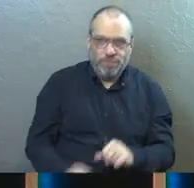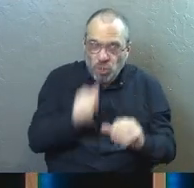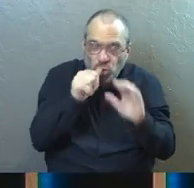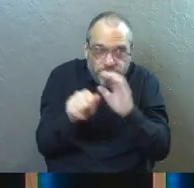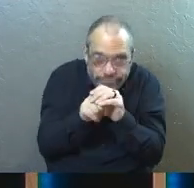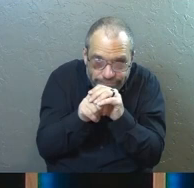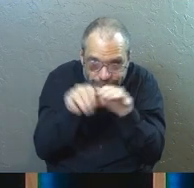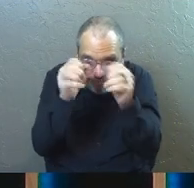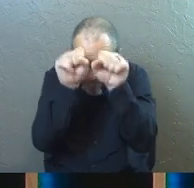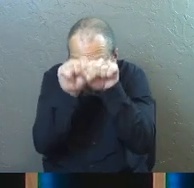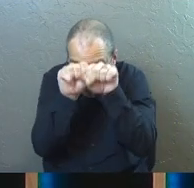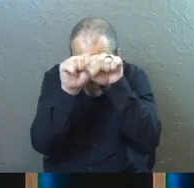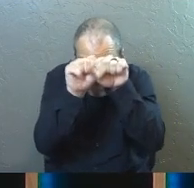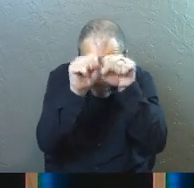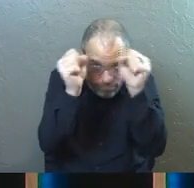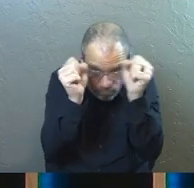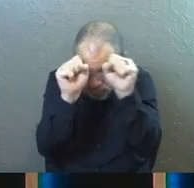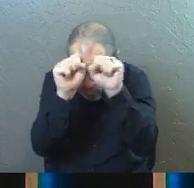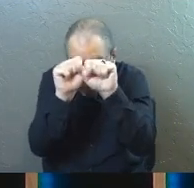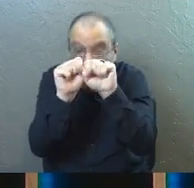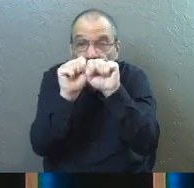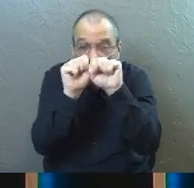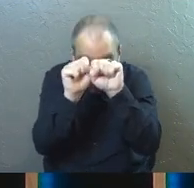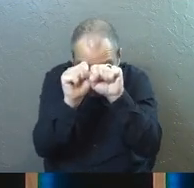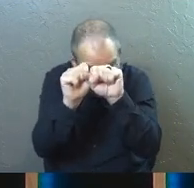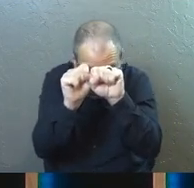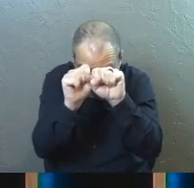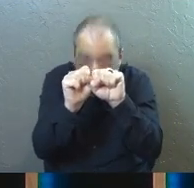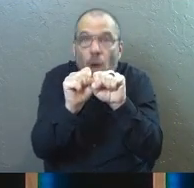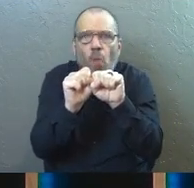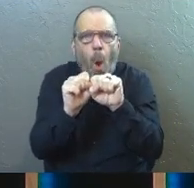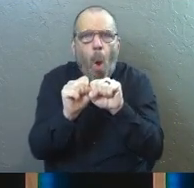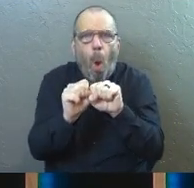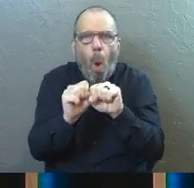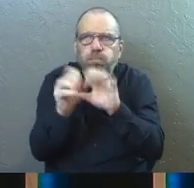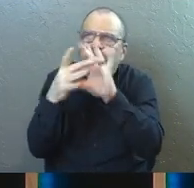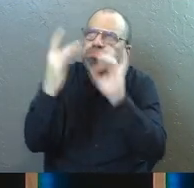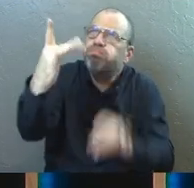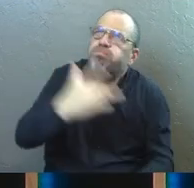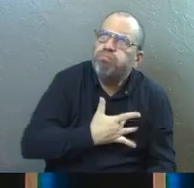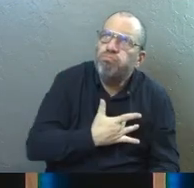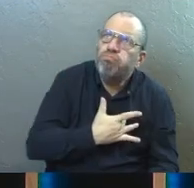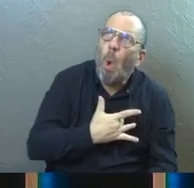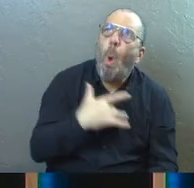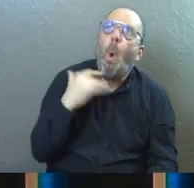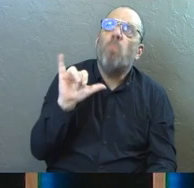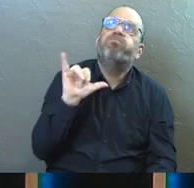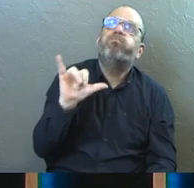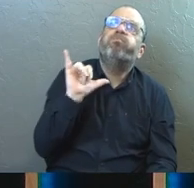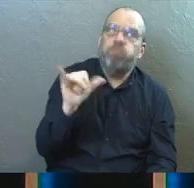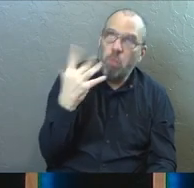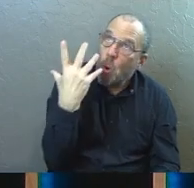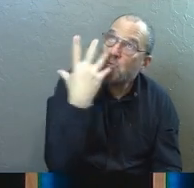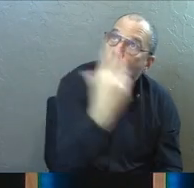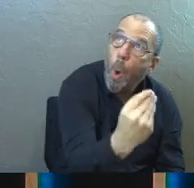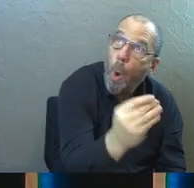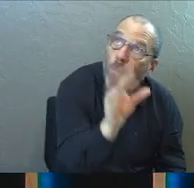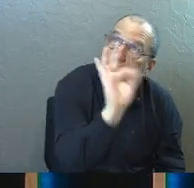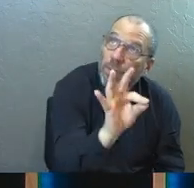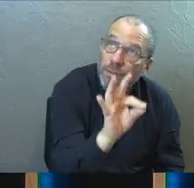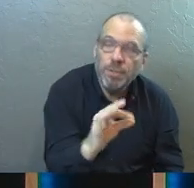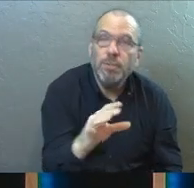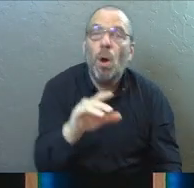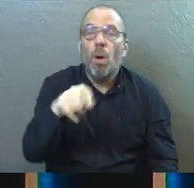He's not taking his time. He's gotten the message from the Lord. And so